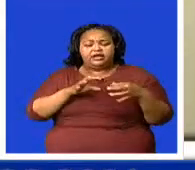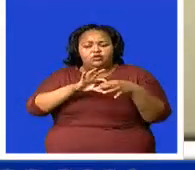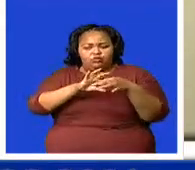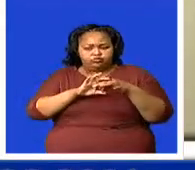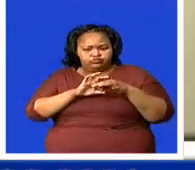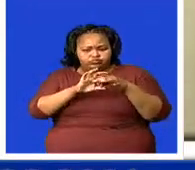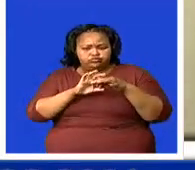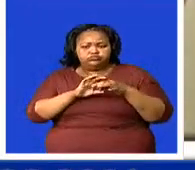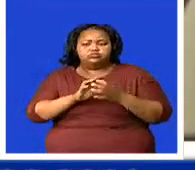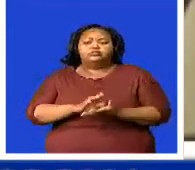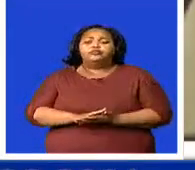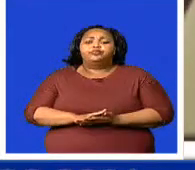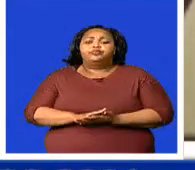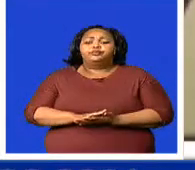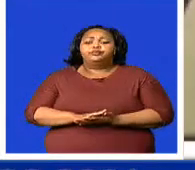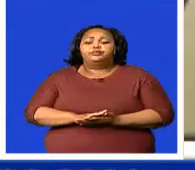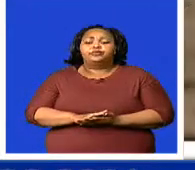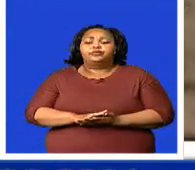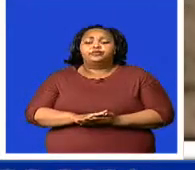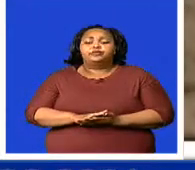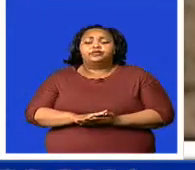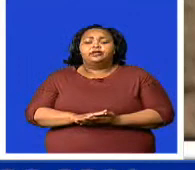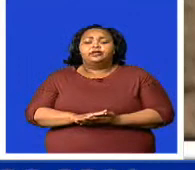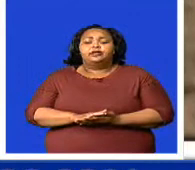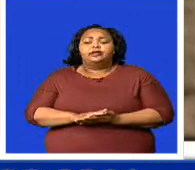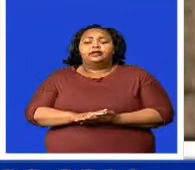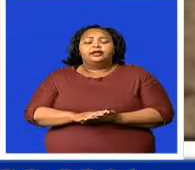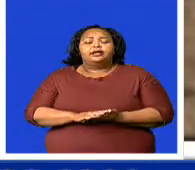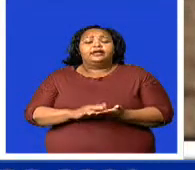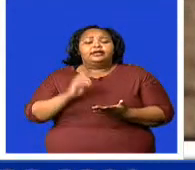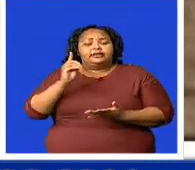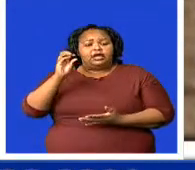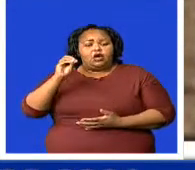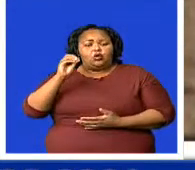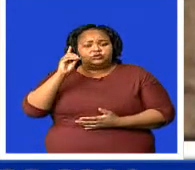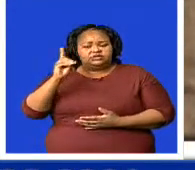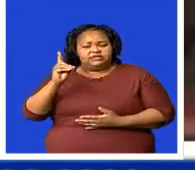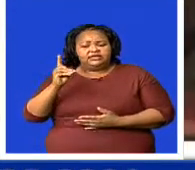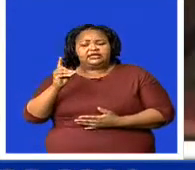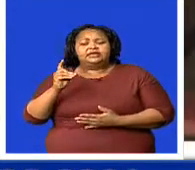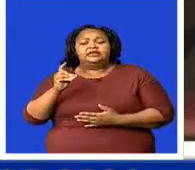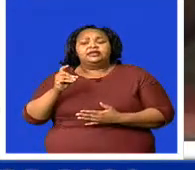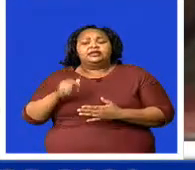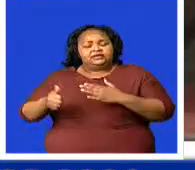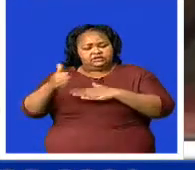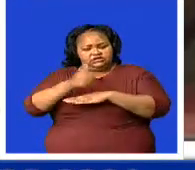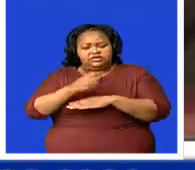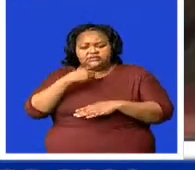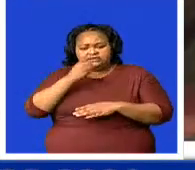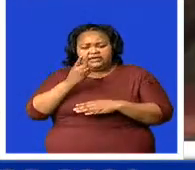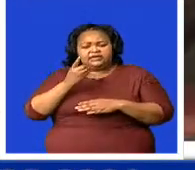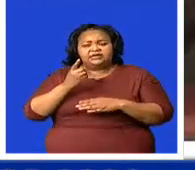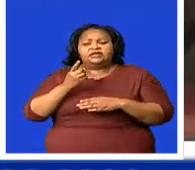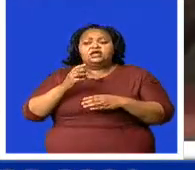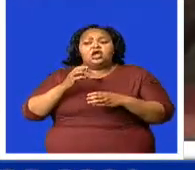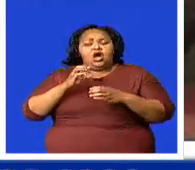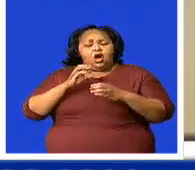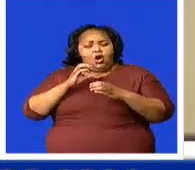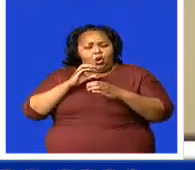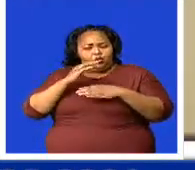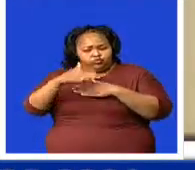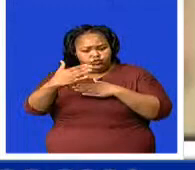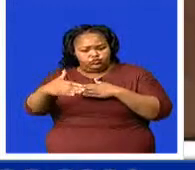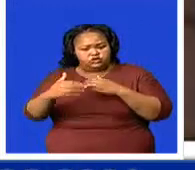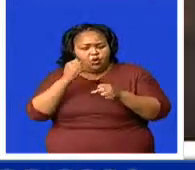DOD program manager, Dr. Tyrone Lapido says they will continue working with the Army even in the future.